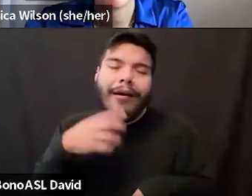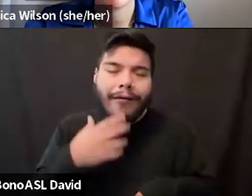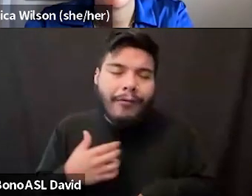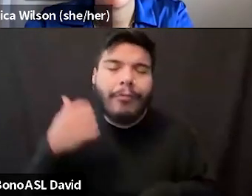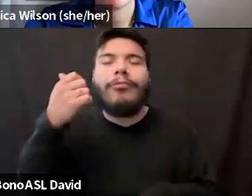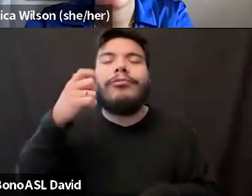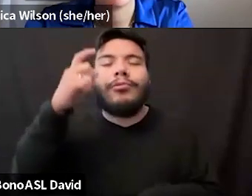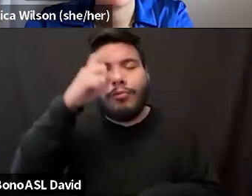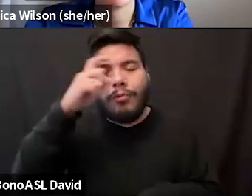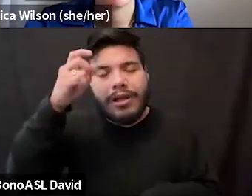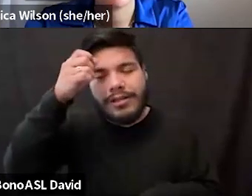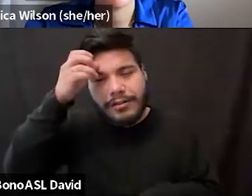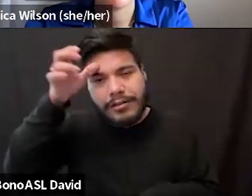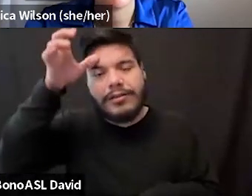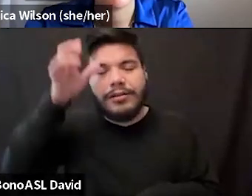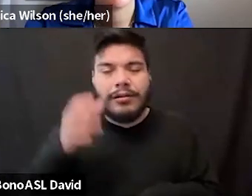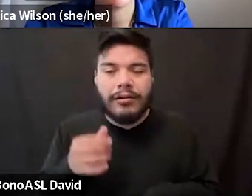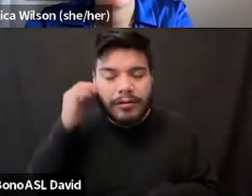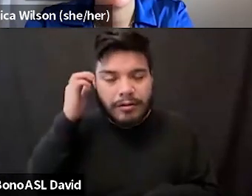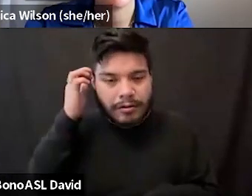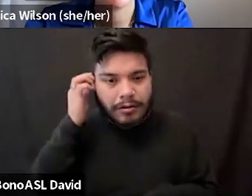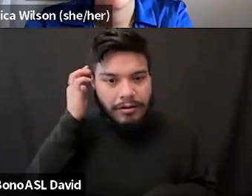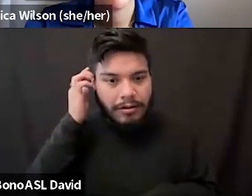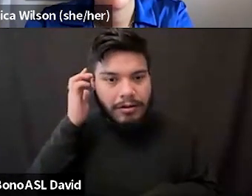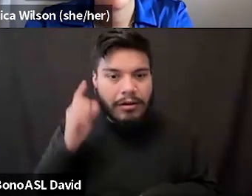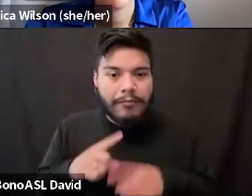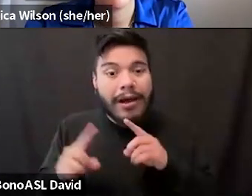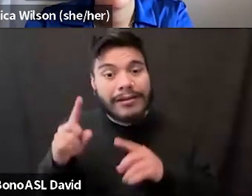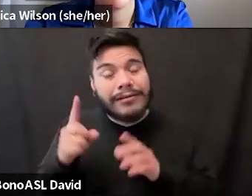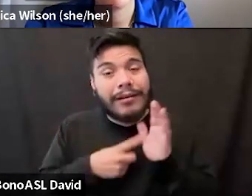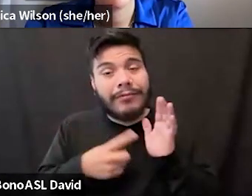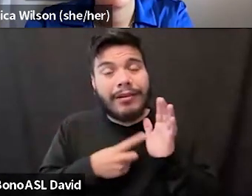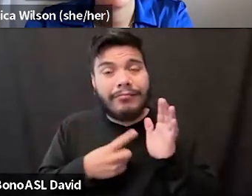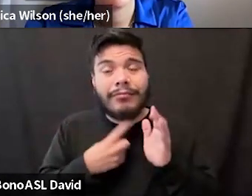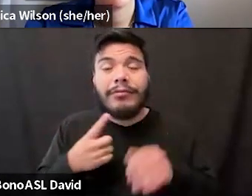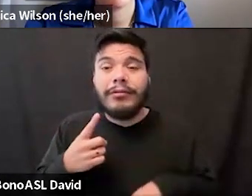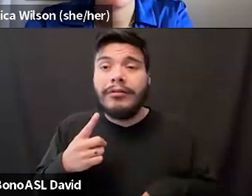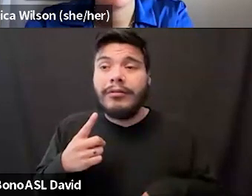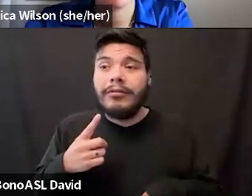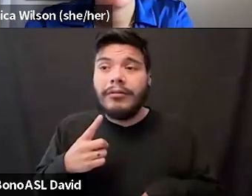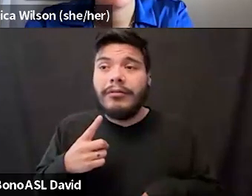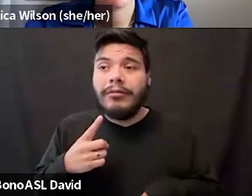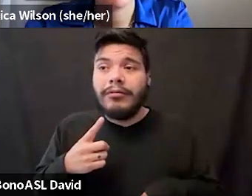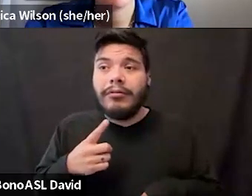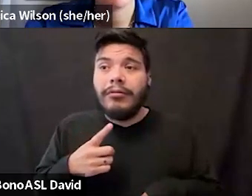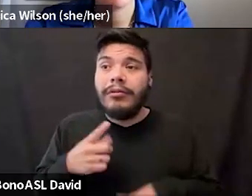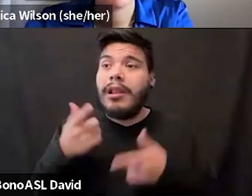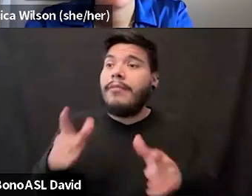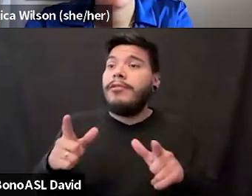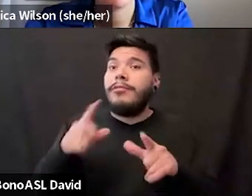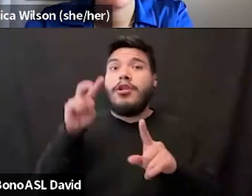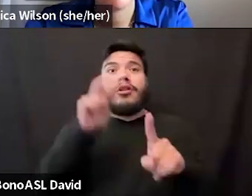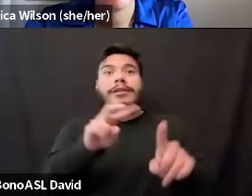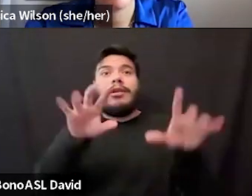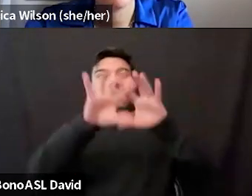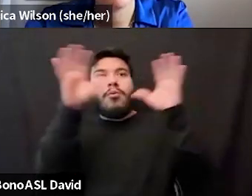wisdom. Um, but it's at times often doesn't allow me to be a whole ass human. And so